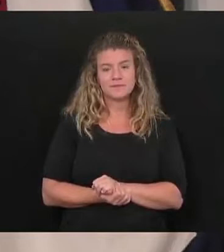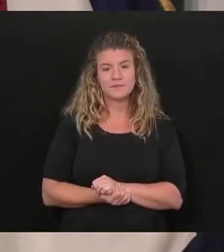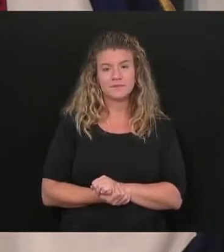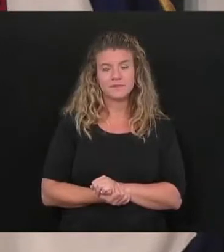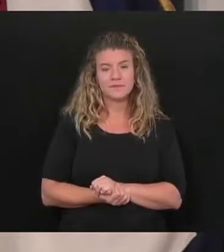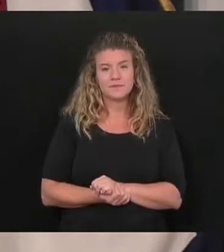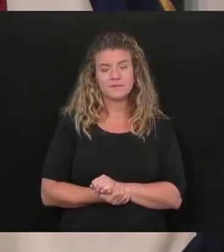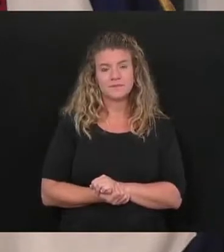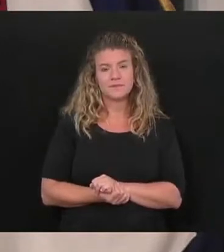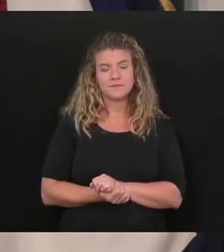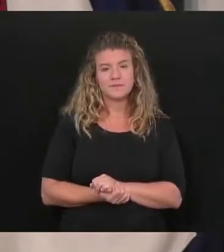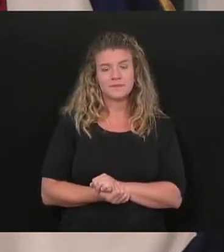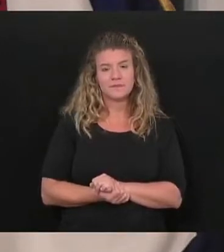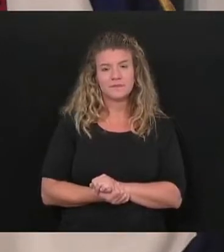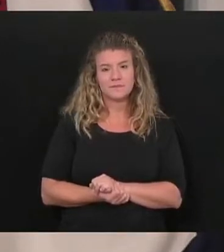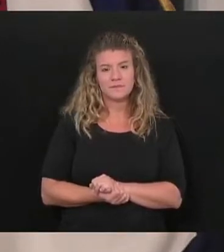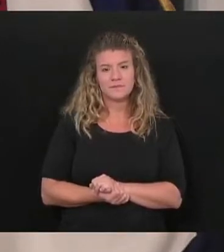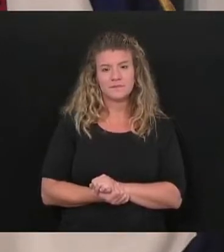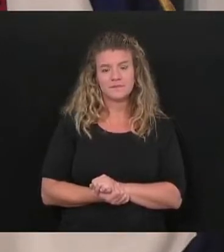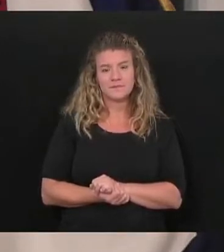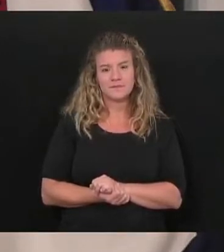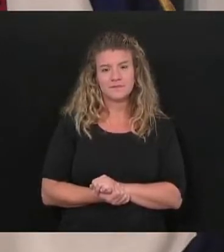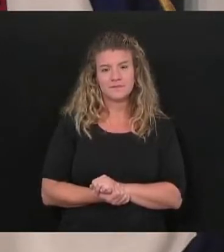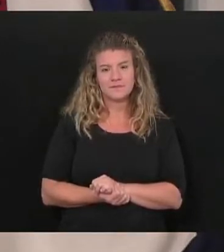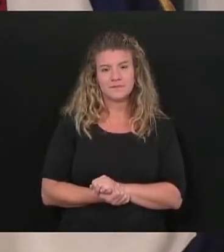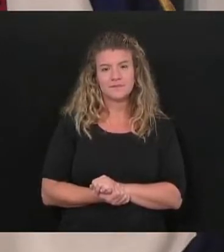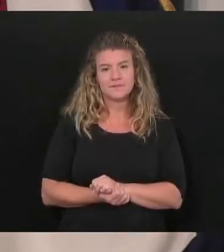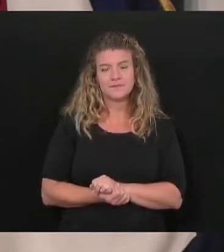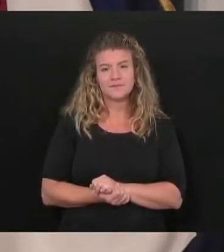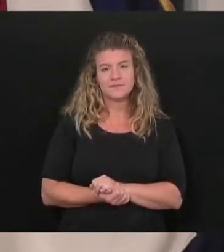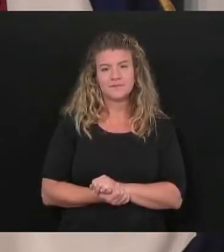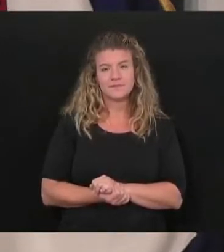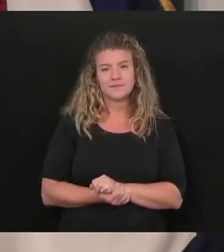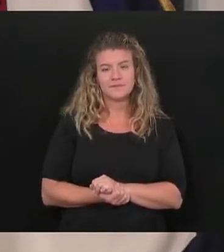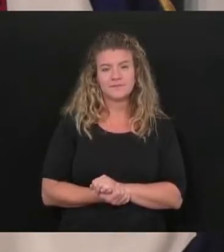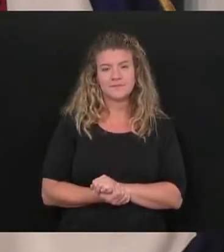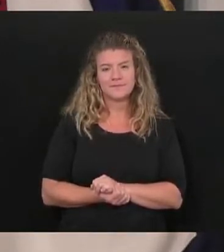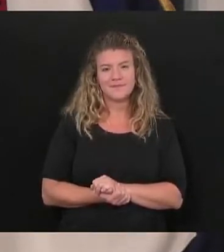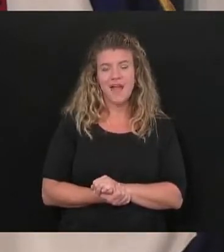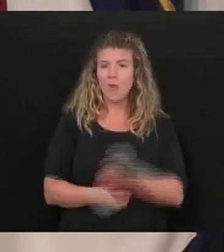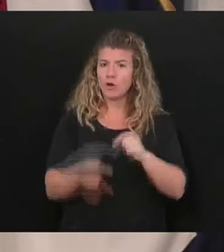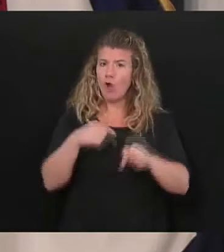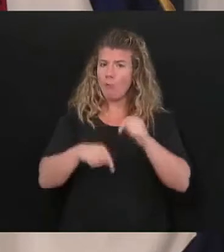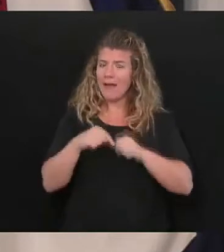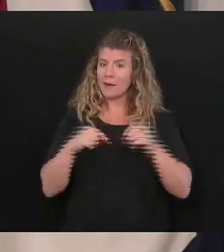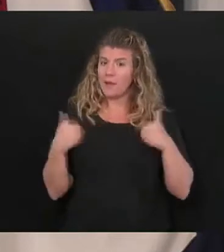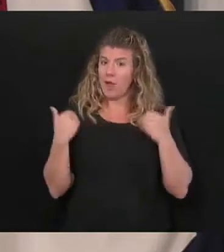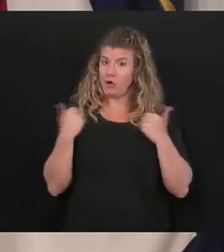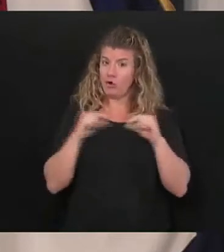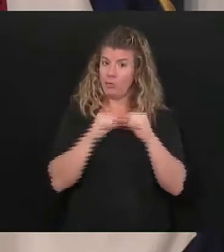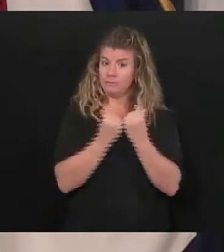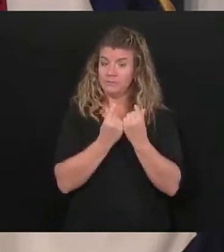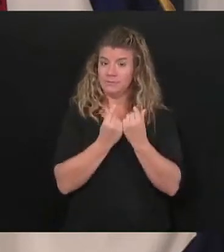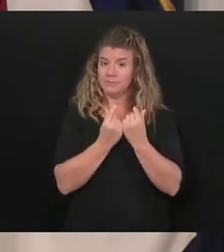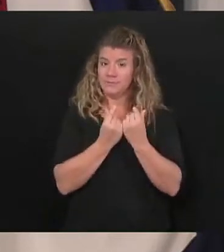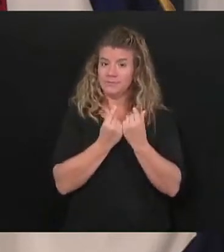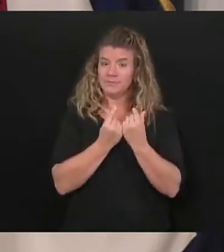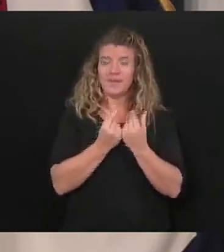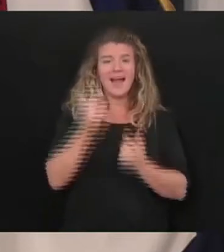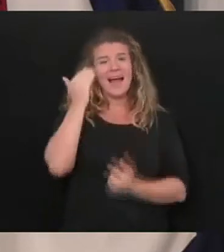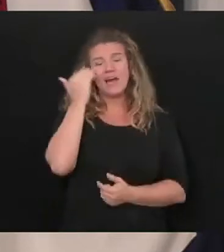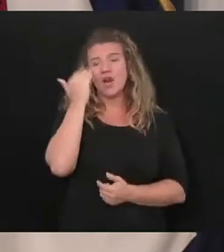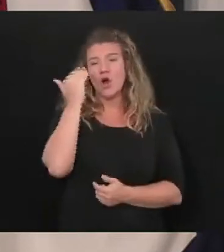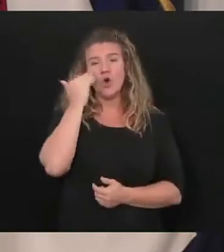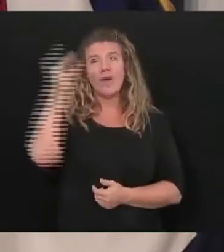I guess if I could go back just a second to the younger people and for all those you know I mean I know the sun's